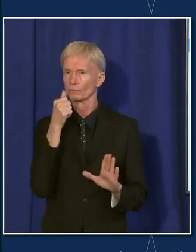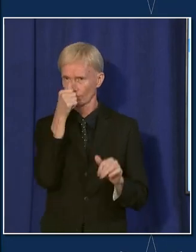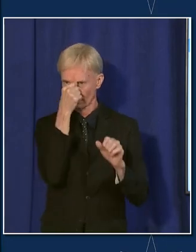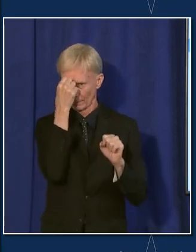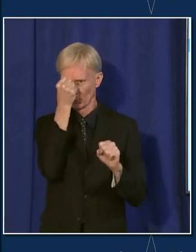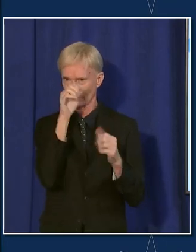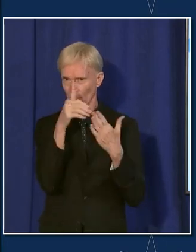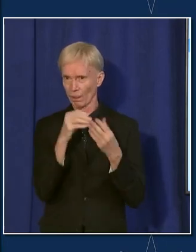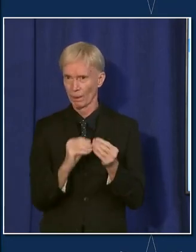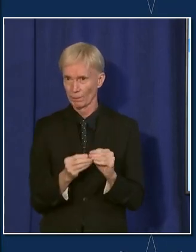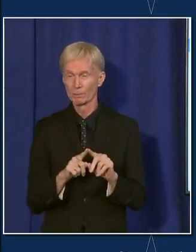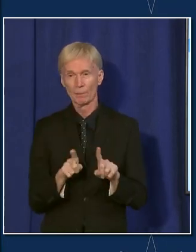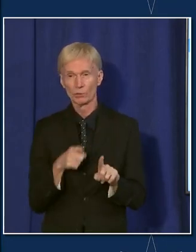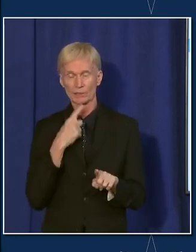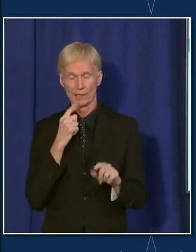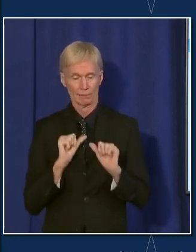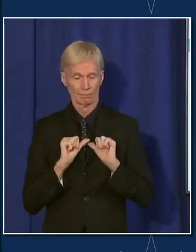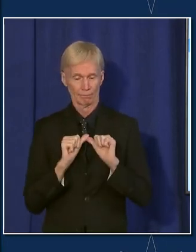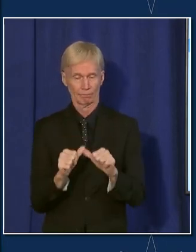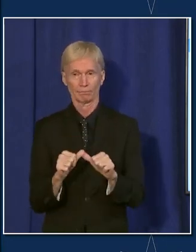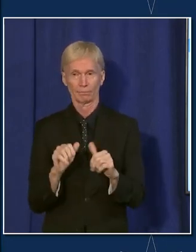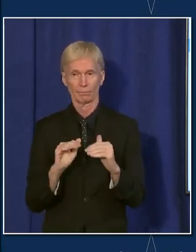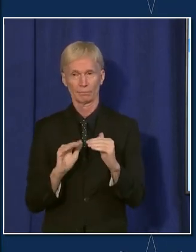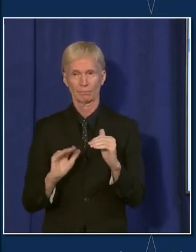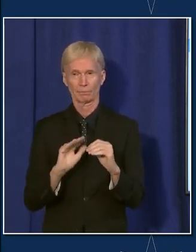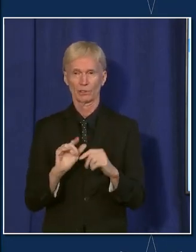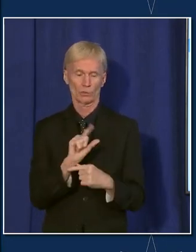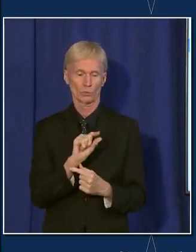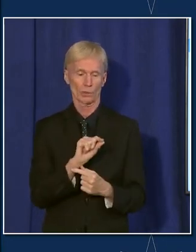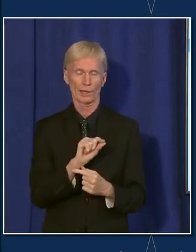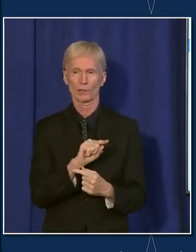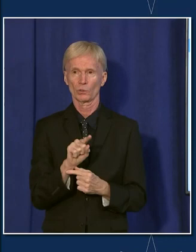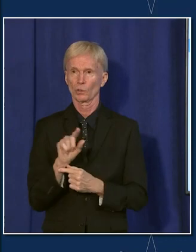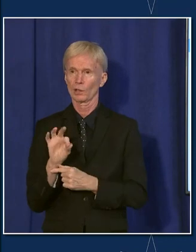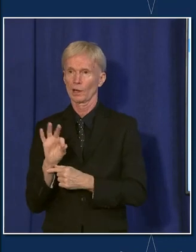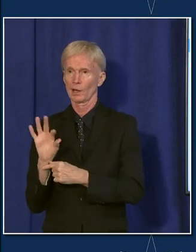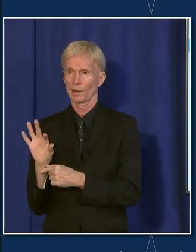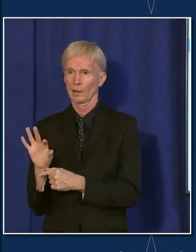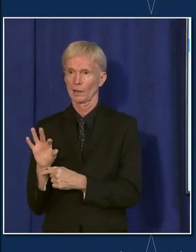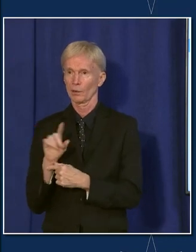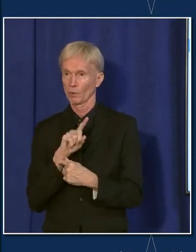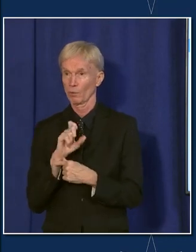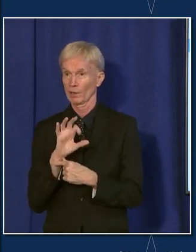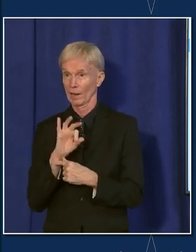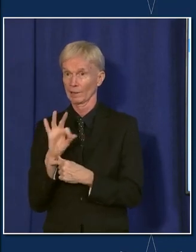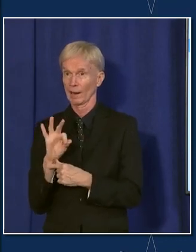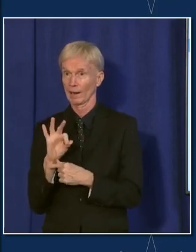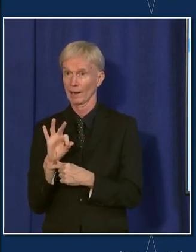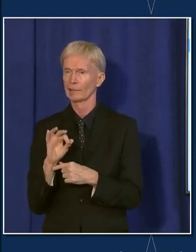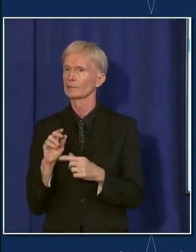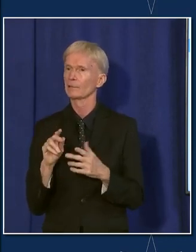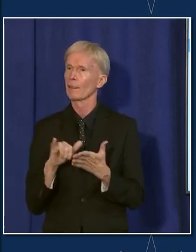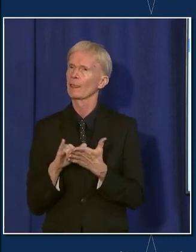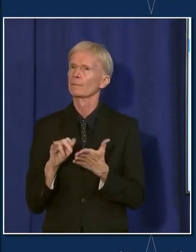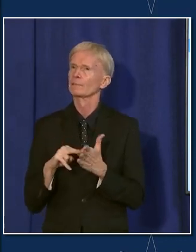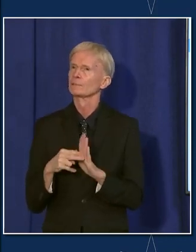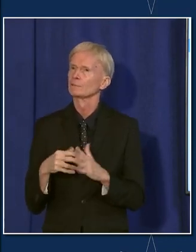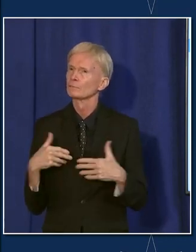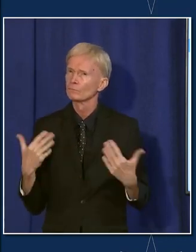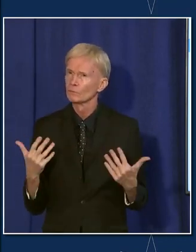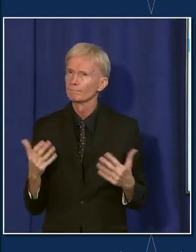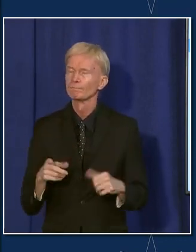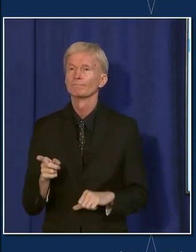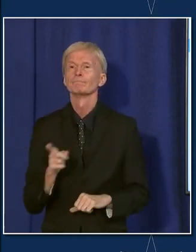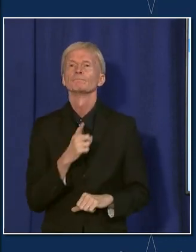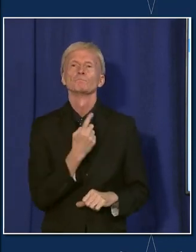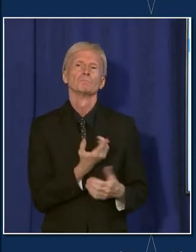consistently stay there in the lower risk, 20 to 199 cases, that consistently is what, time frame? Yeah. I mean, at least, I